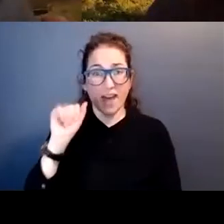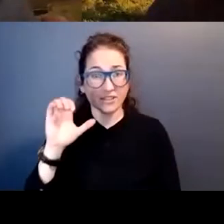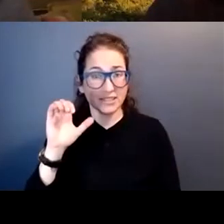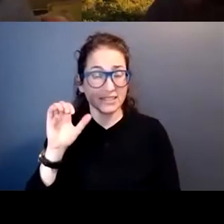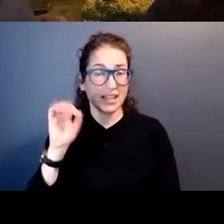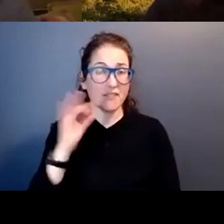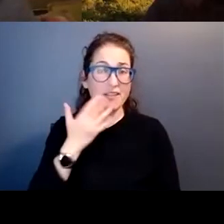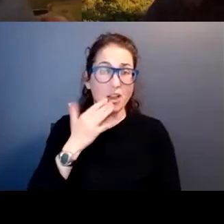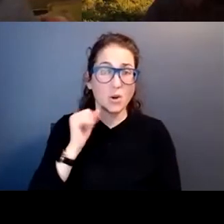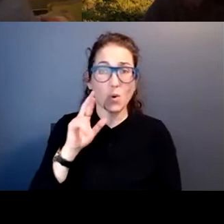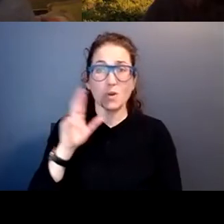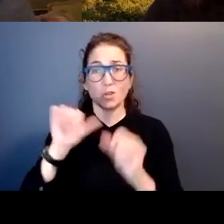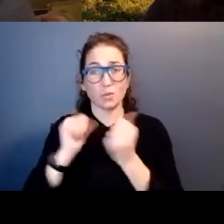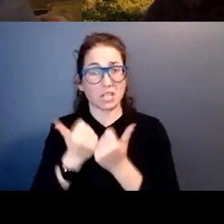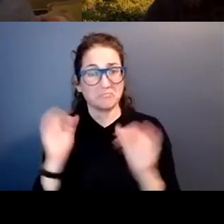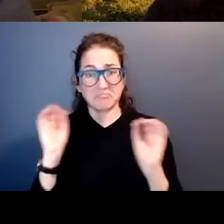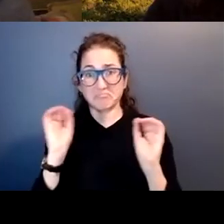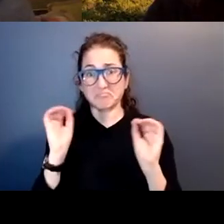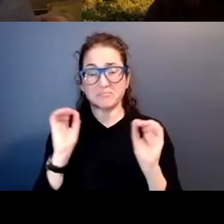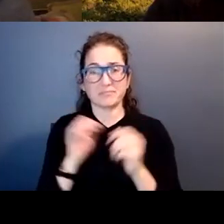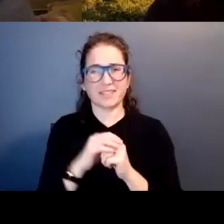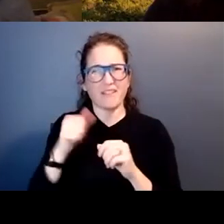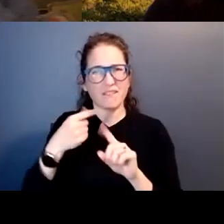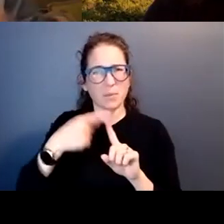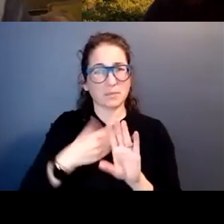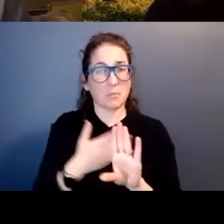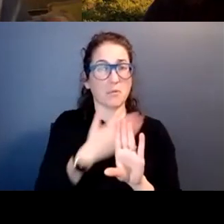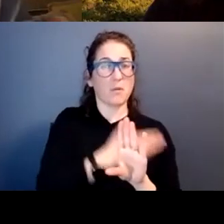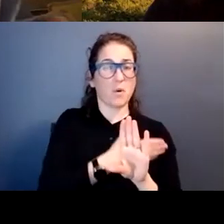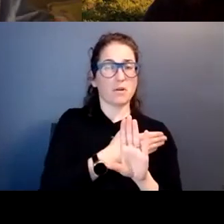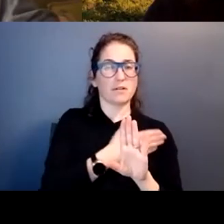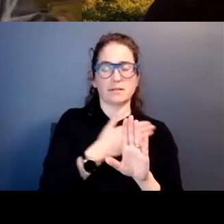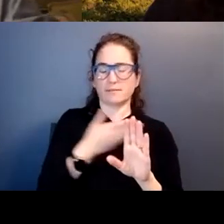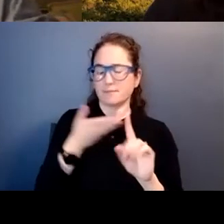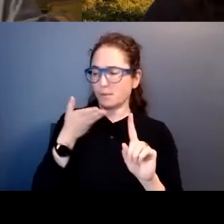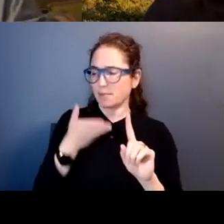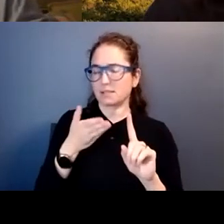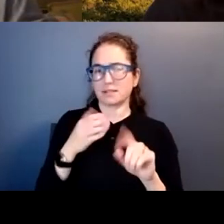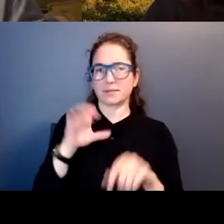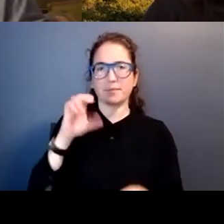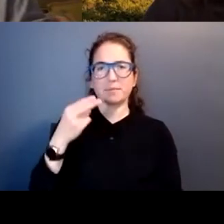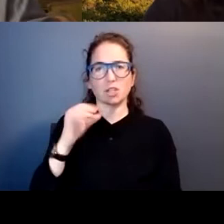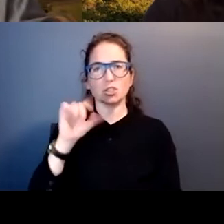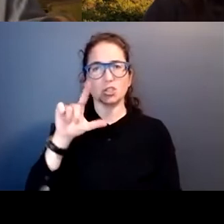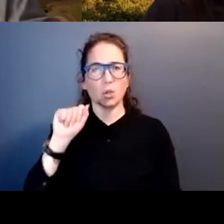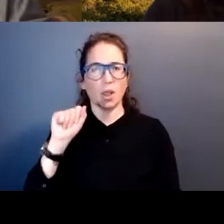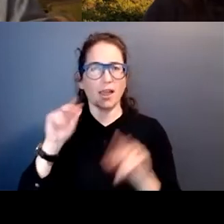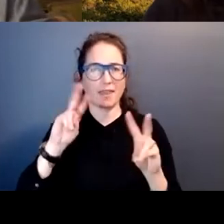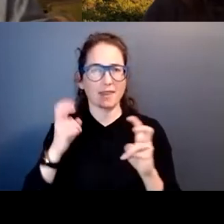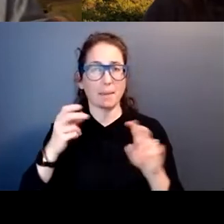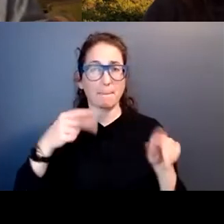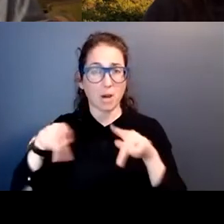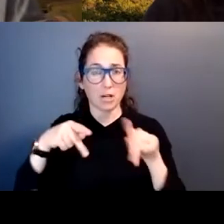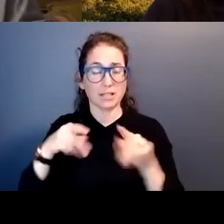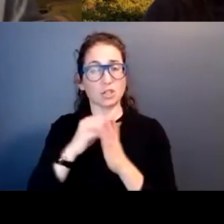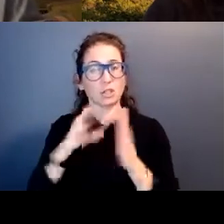color or associations. And just a few months earlier, there had been a, um, Chola themed party where students